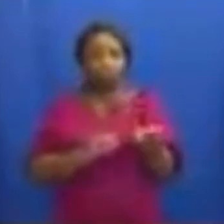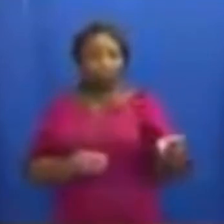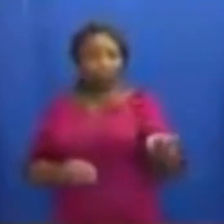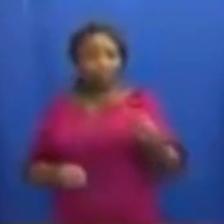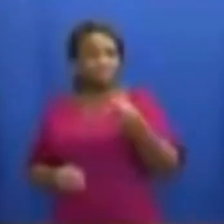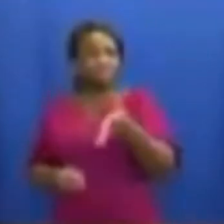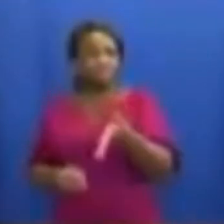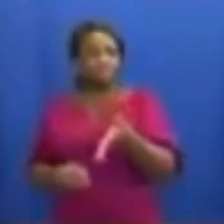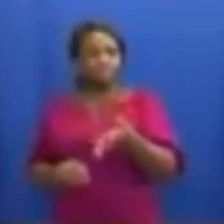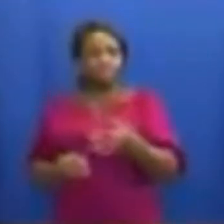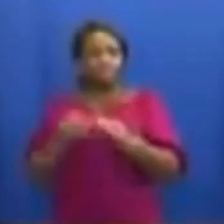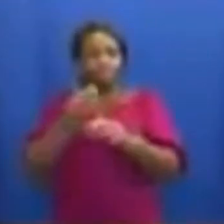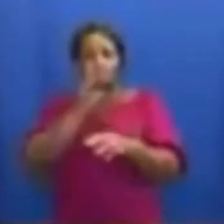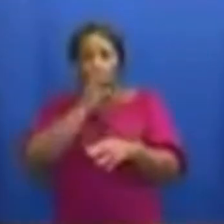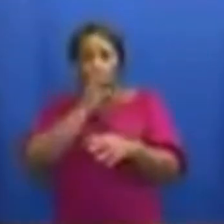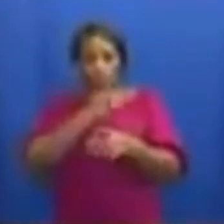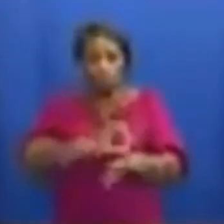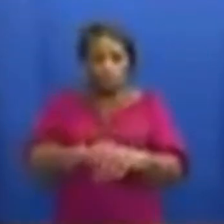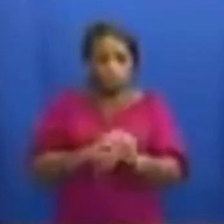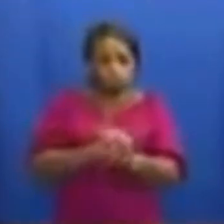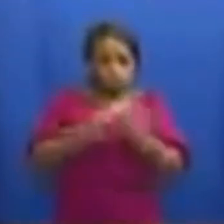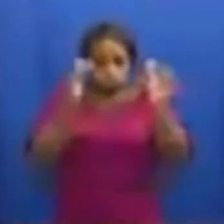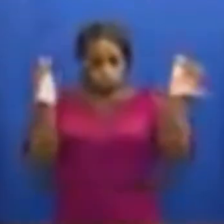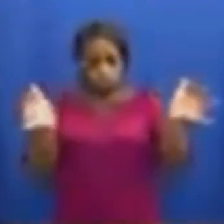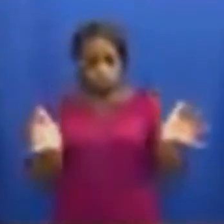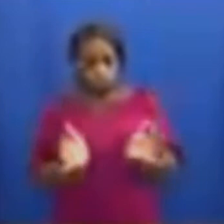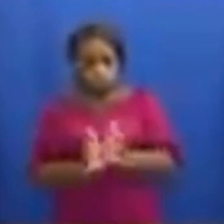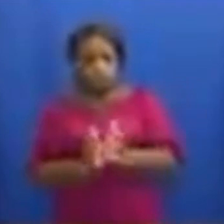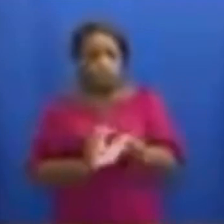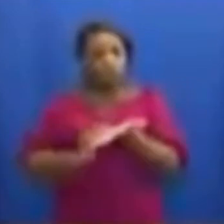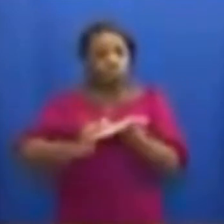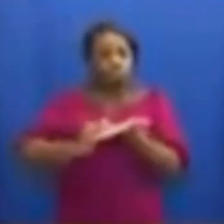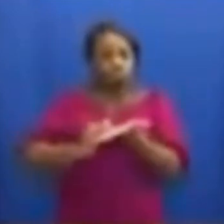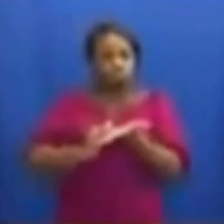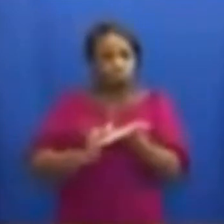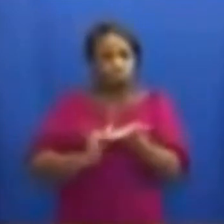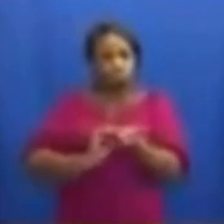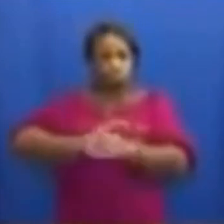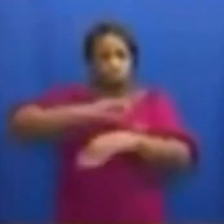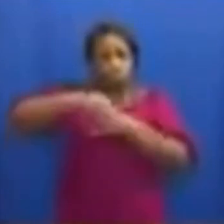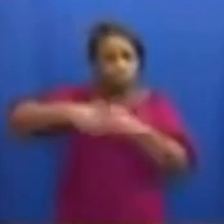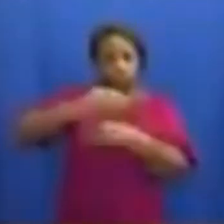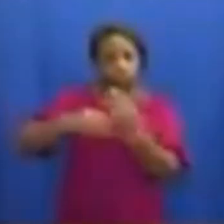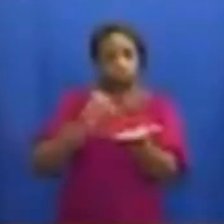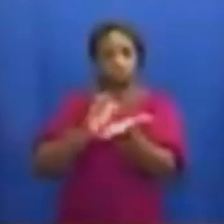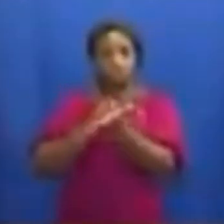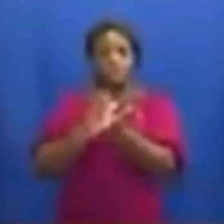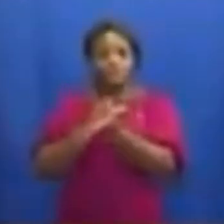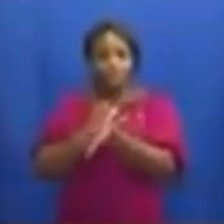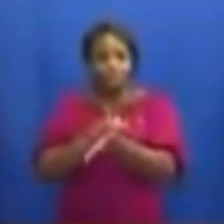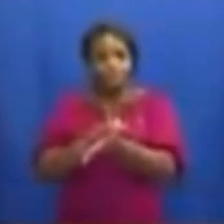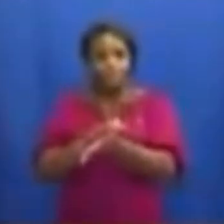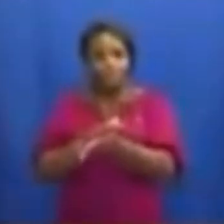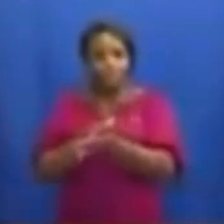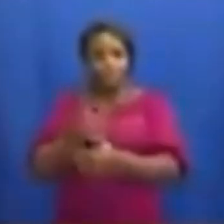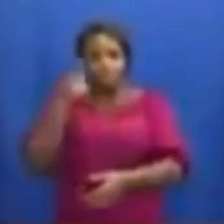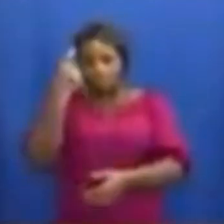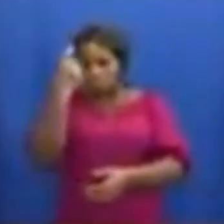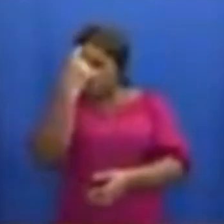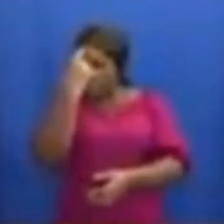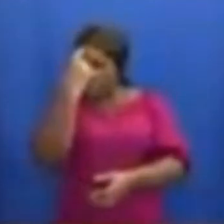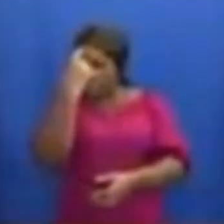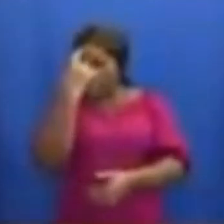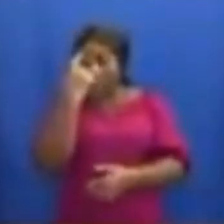provided with veronica buckets, gallons of liquid soap, rolls of tissue paper, thermometer guns